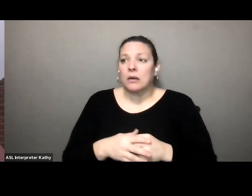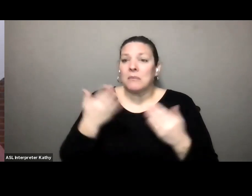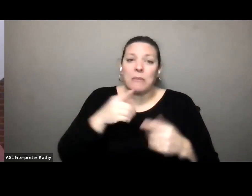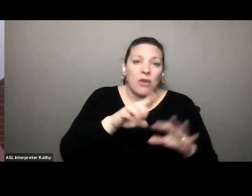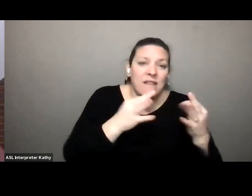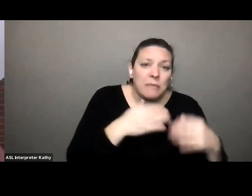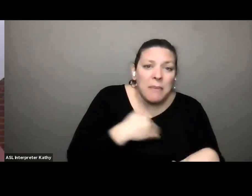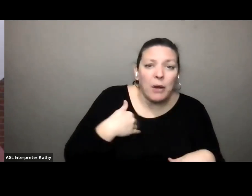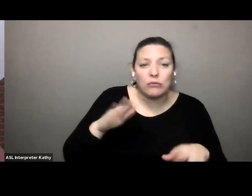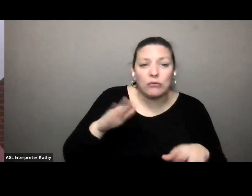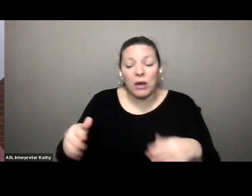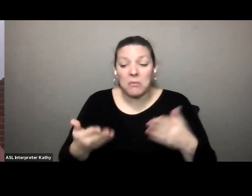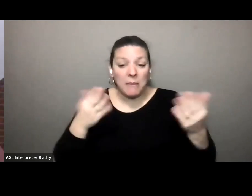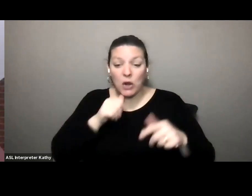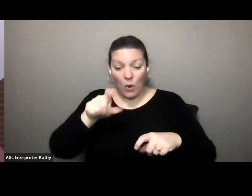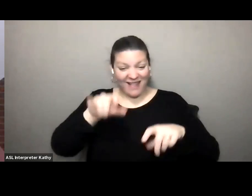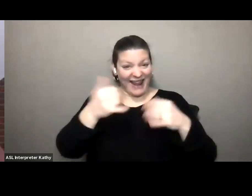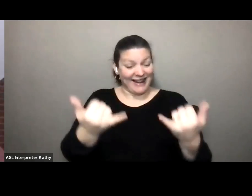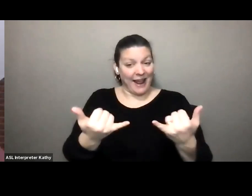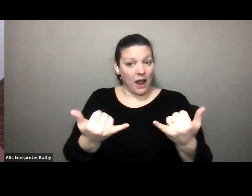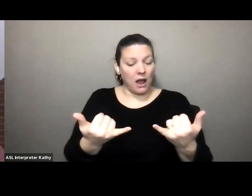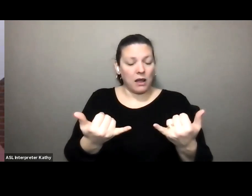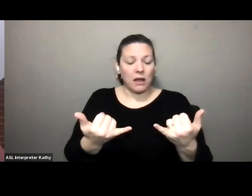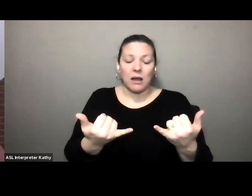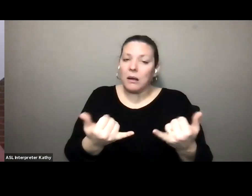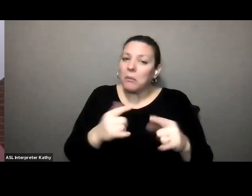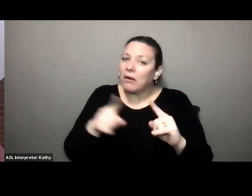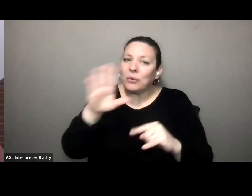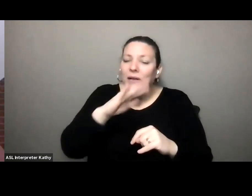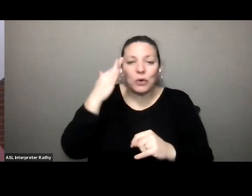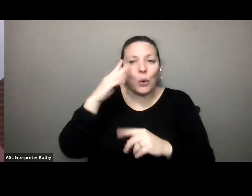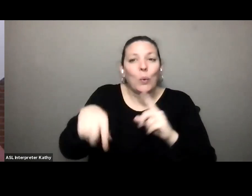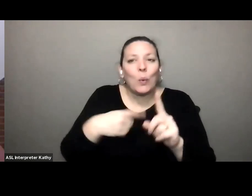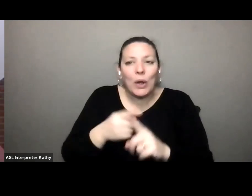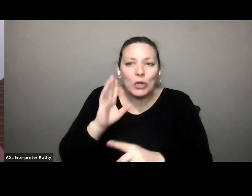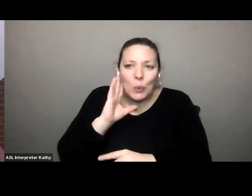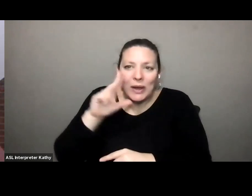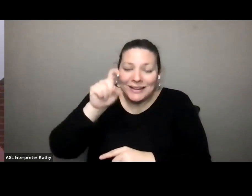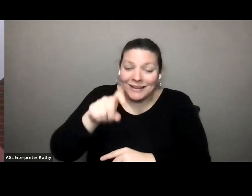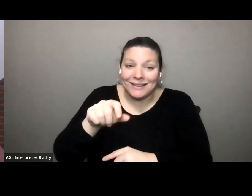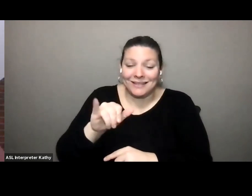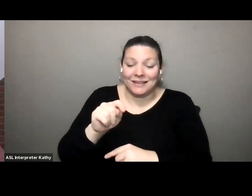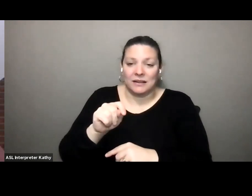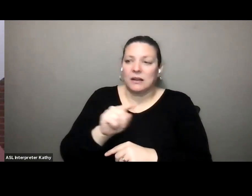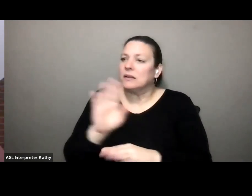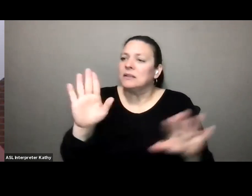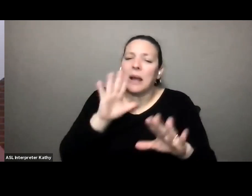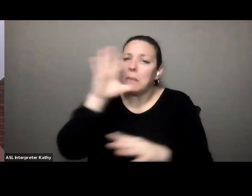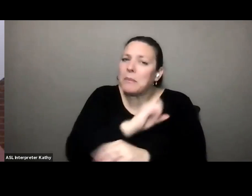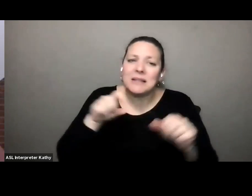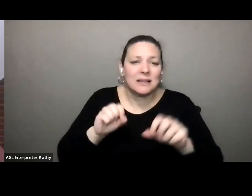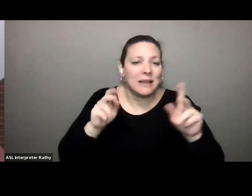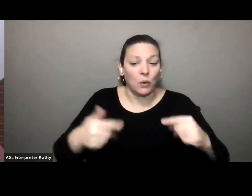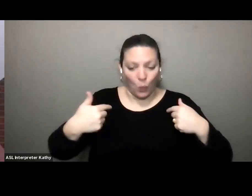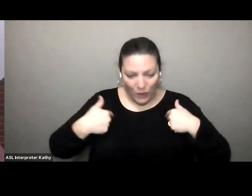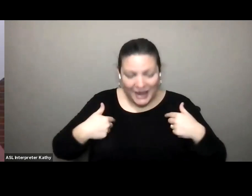you might not need it today but you don't know when you're going to need it so let's not miss the mark we have a chance right now to make